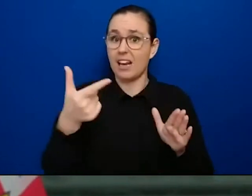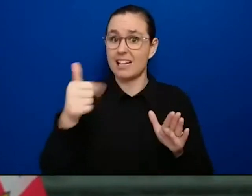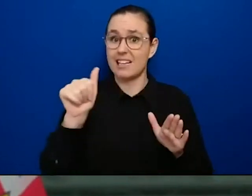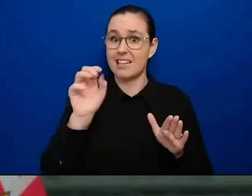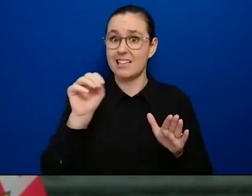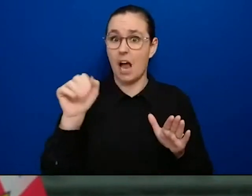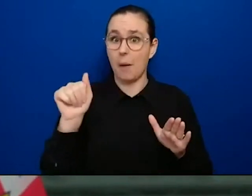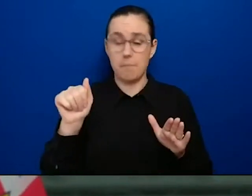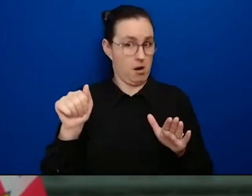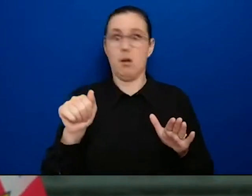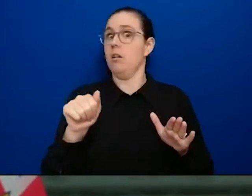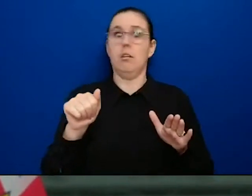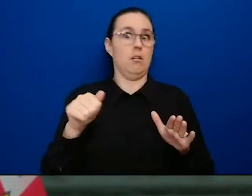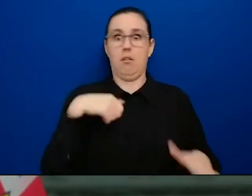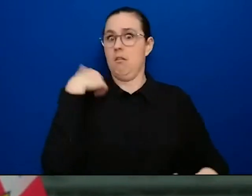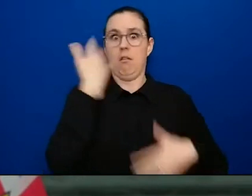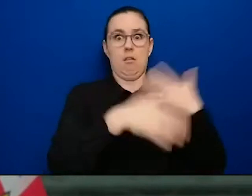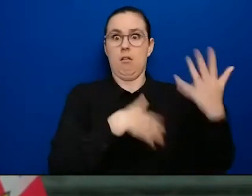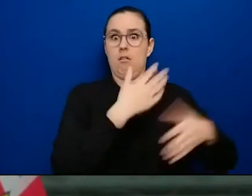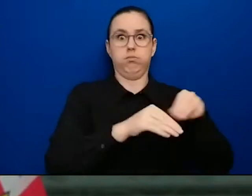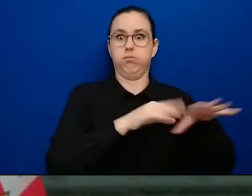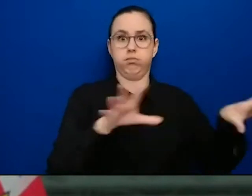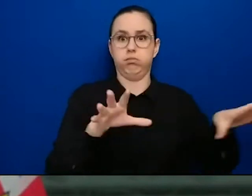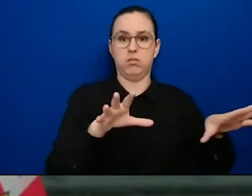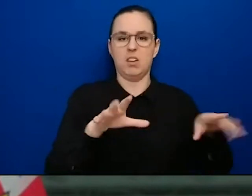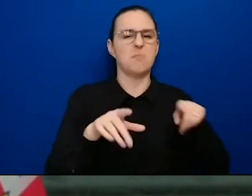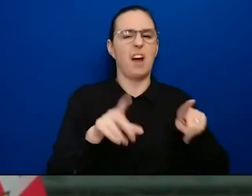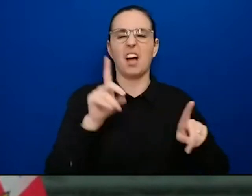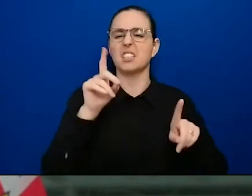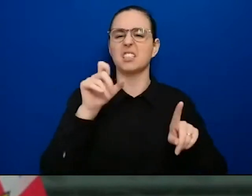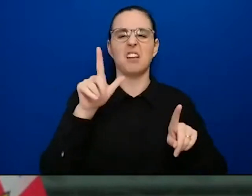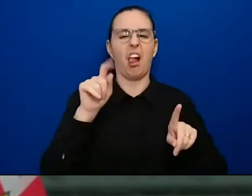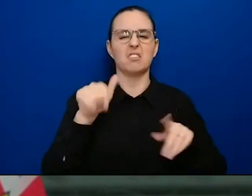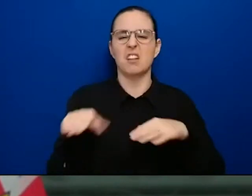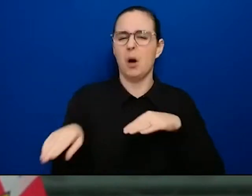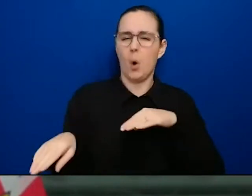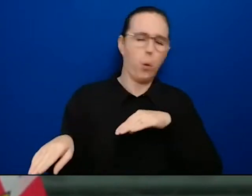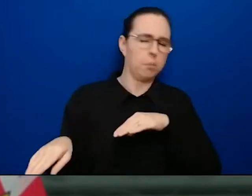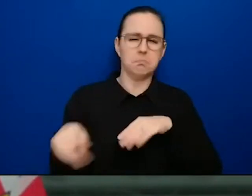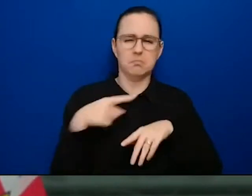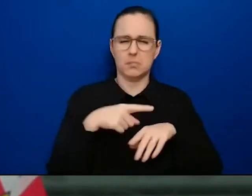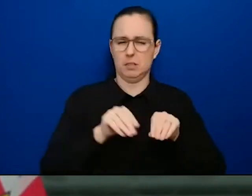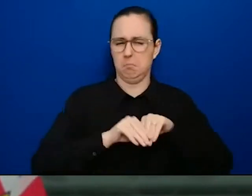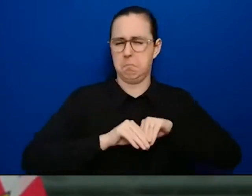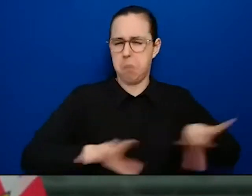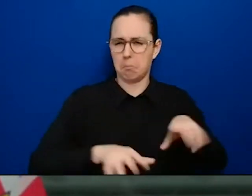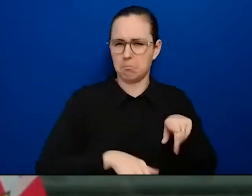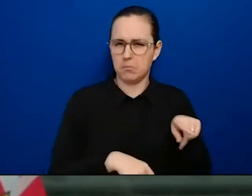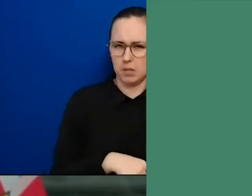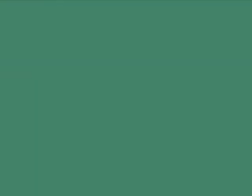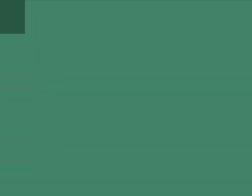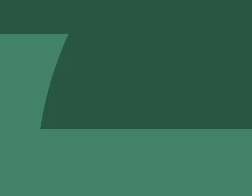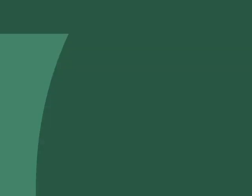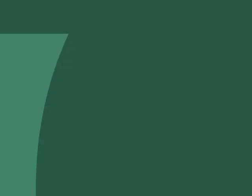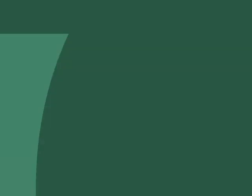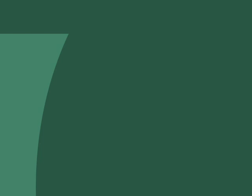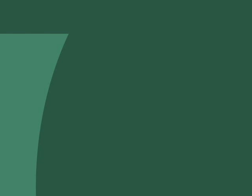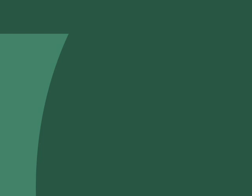by, by delta. So those are the things that we'll be watching really carefully over the next few weeks.